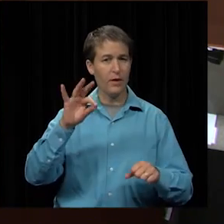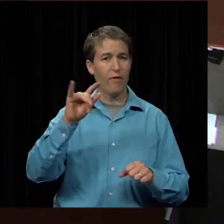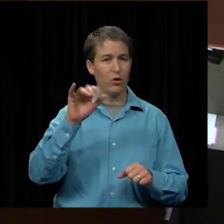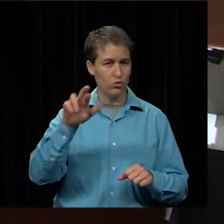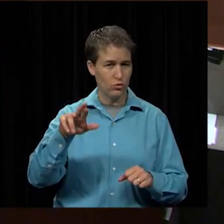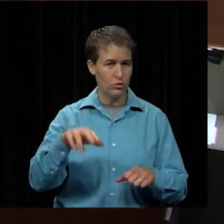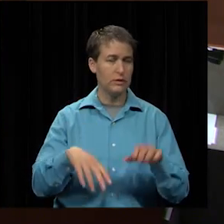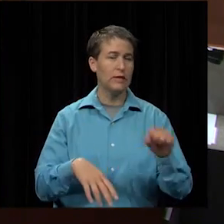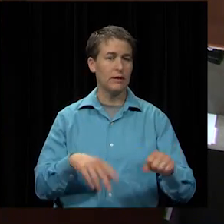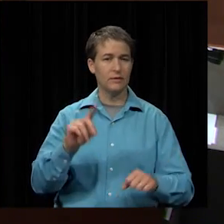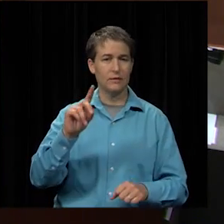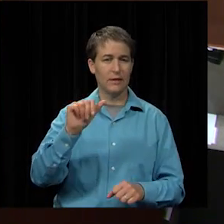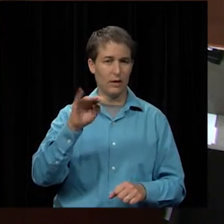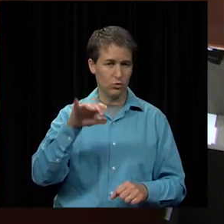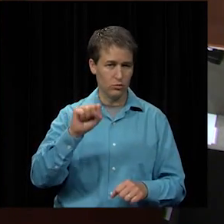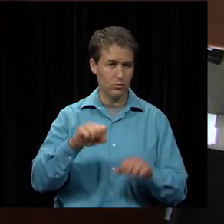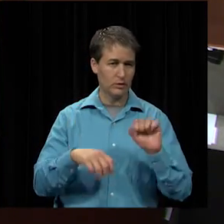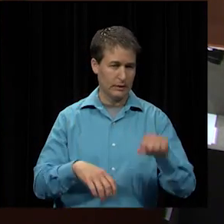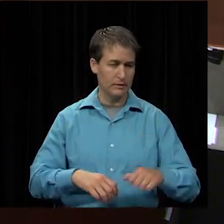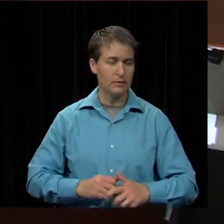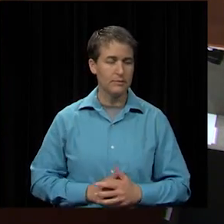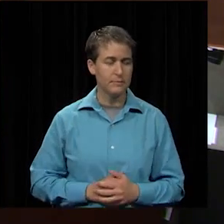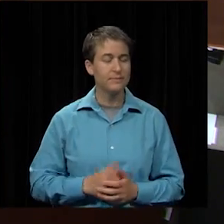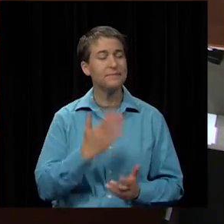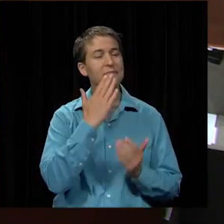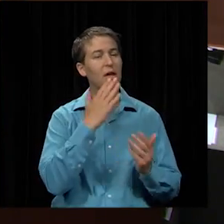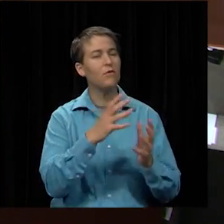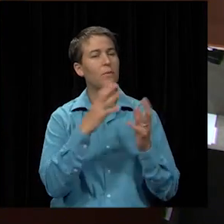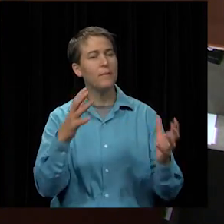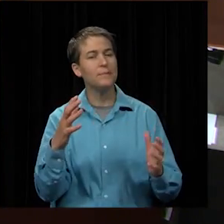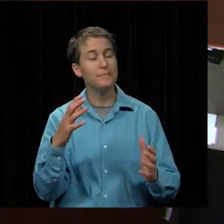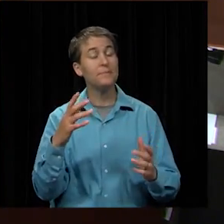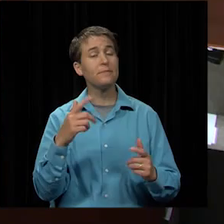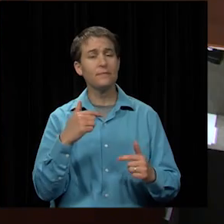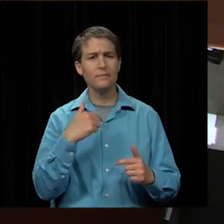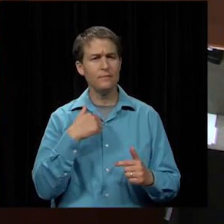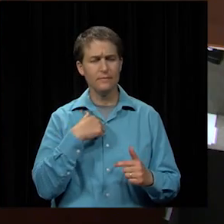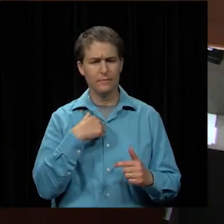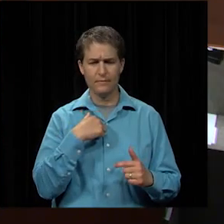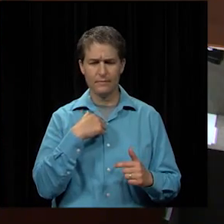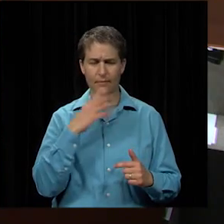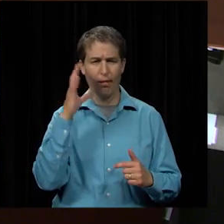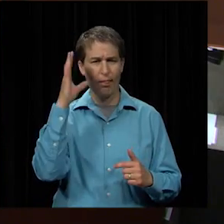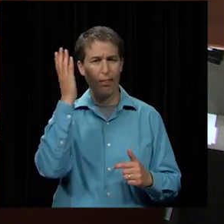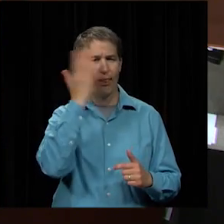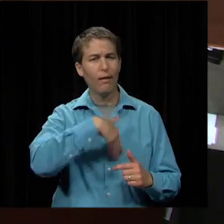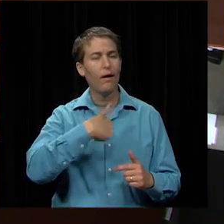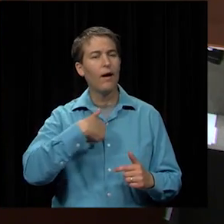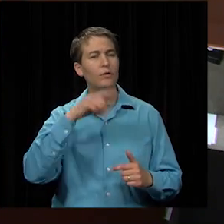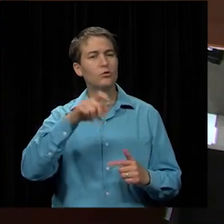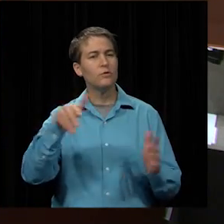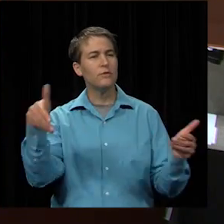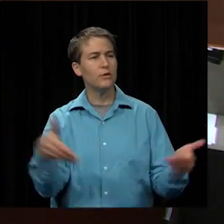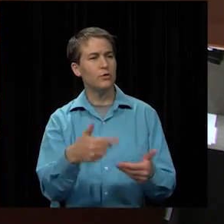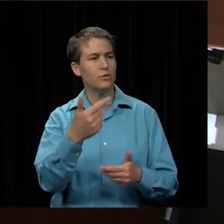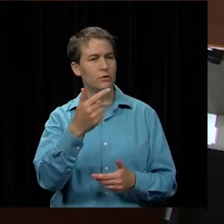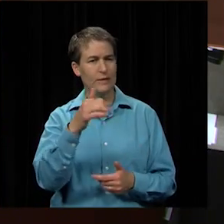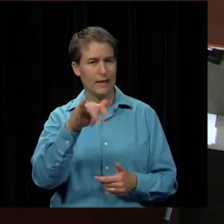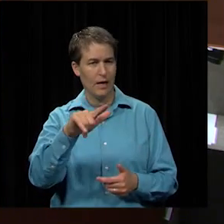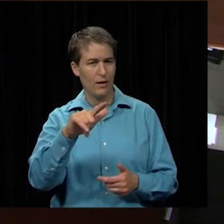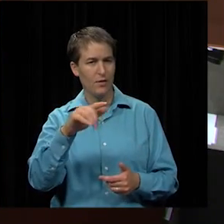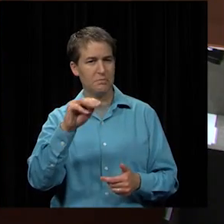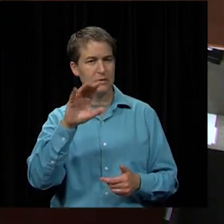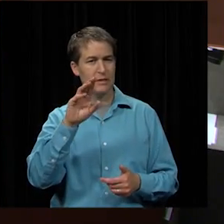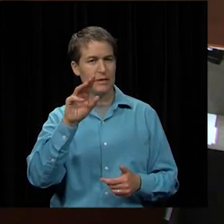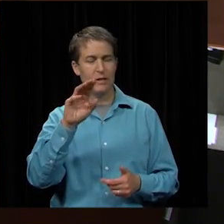yes thank you greg very much i i am a mess i should have introduced gail mckay gail welcome sitting up here